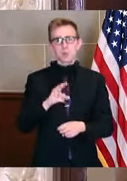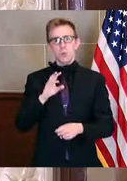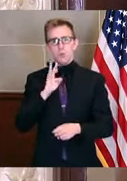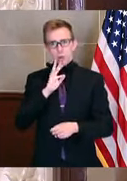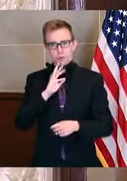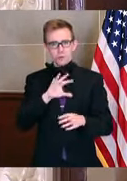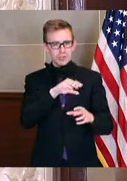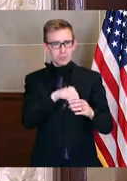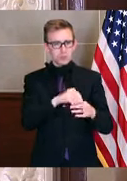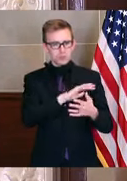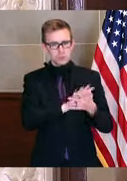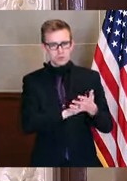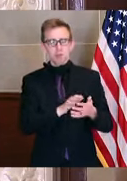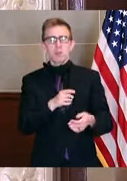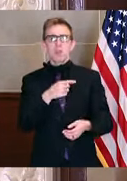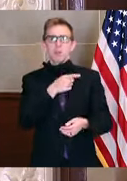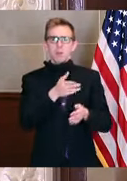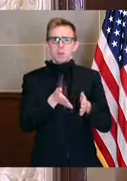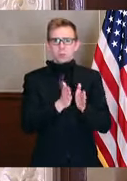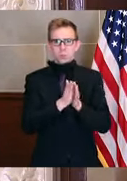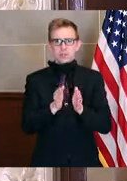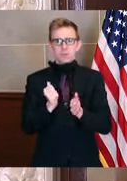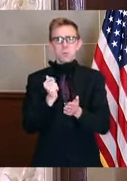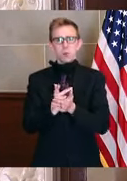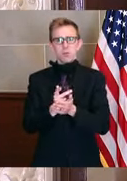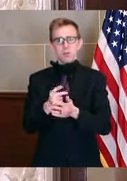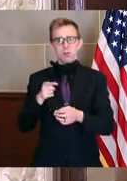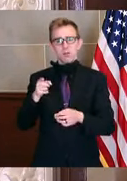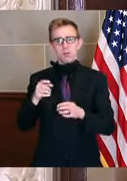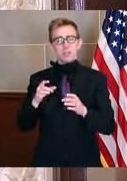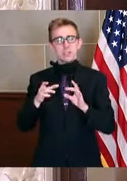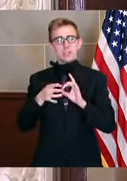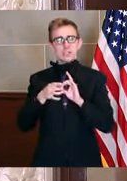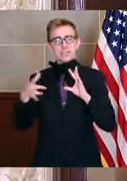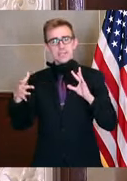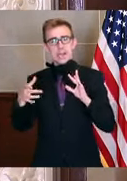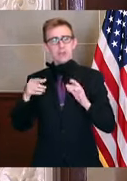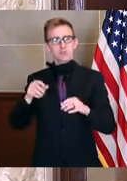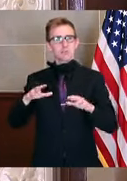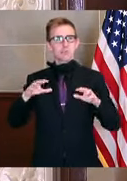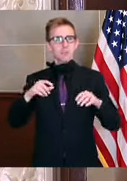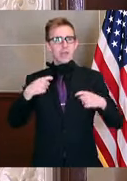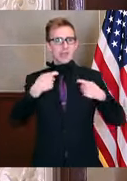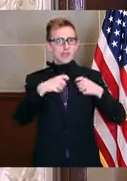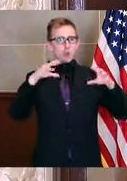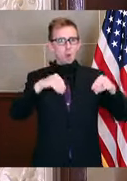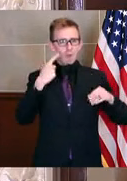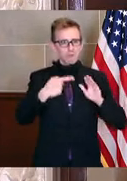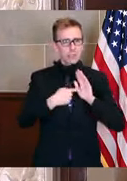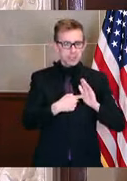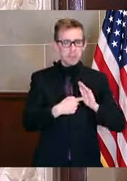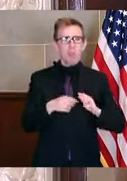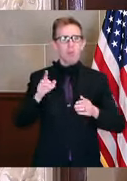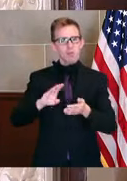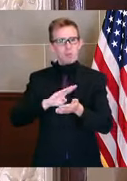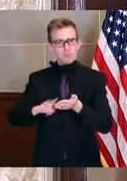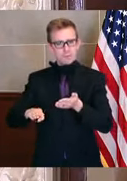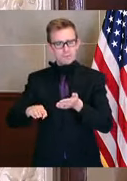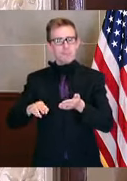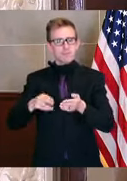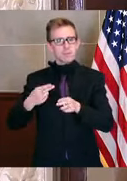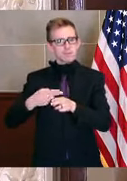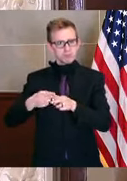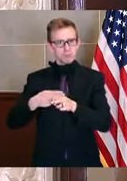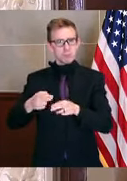utilities in Missouri requested approval to suspend disconnection for non-payment and to waive late payment fees and